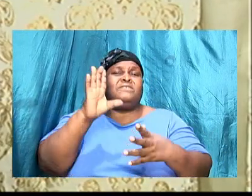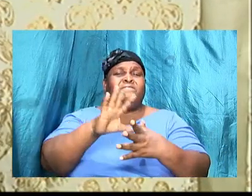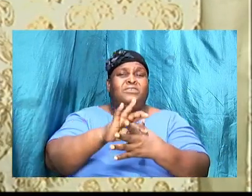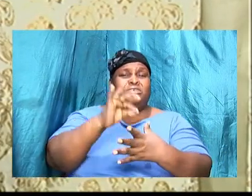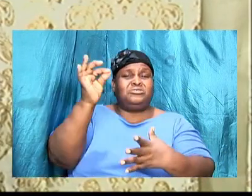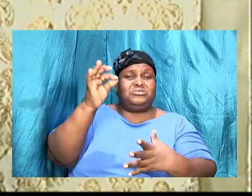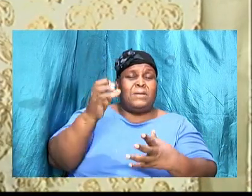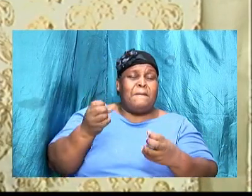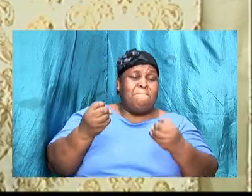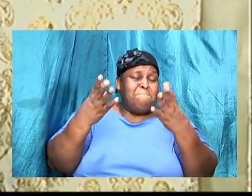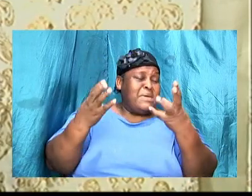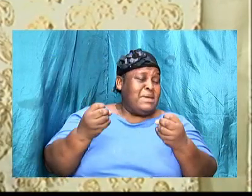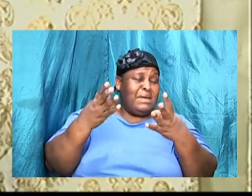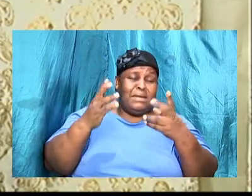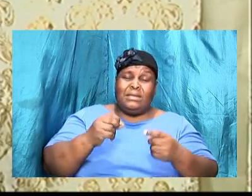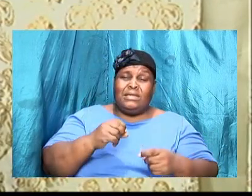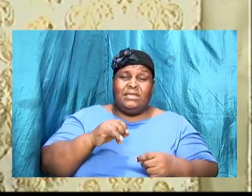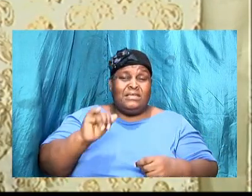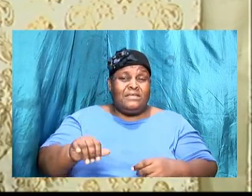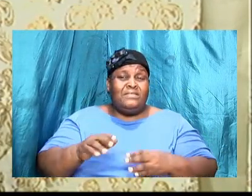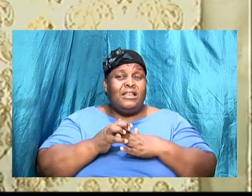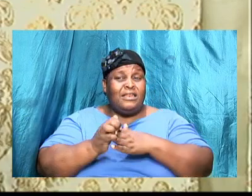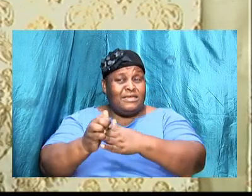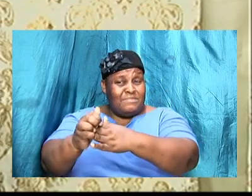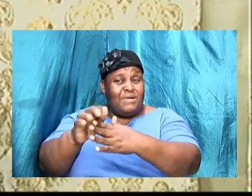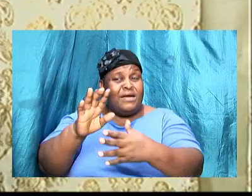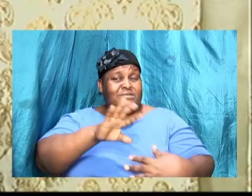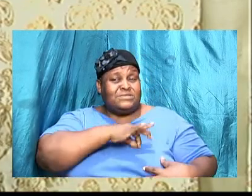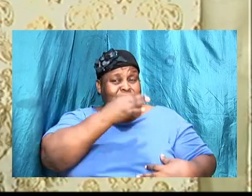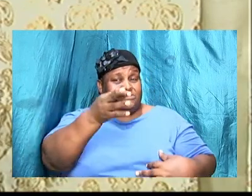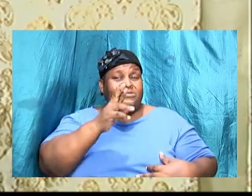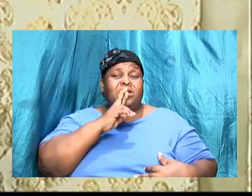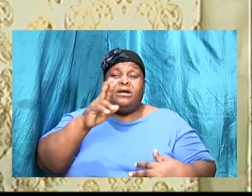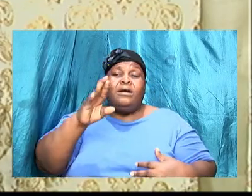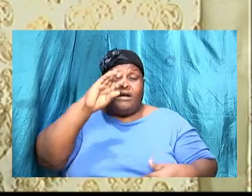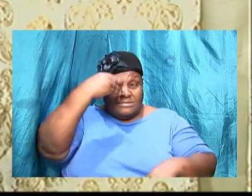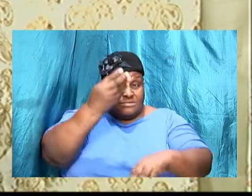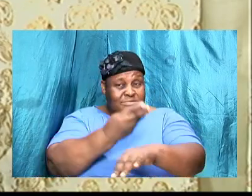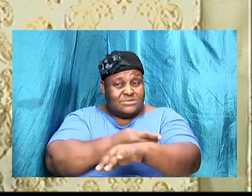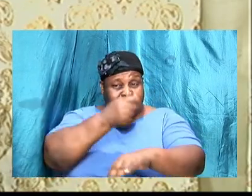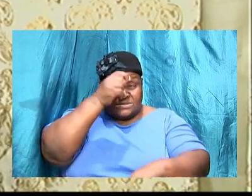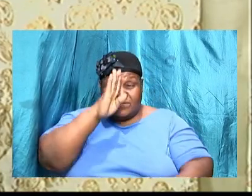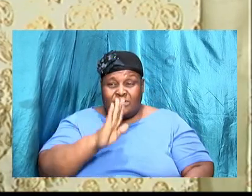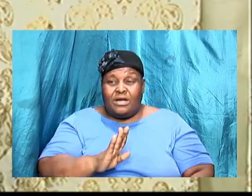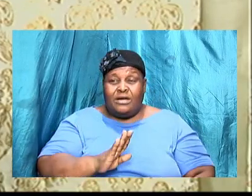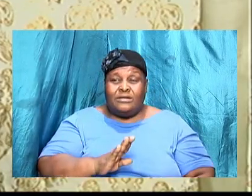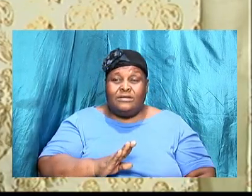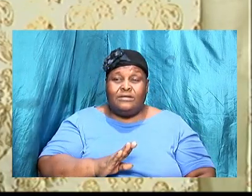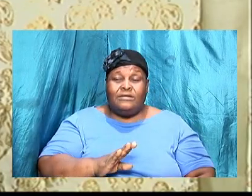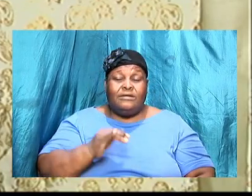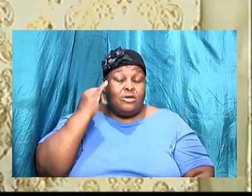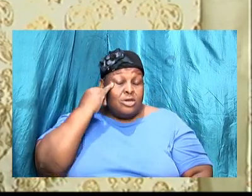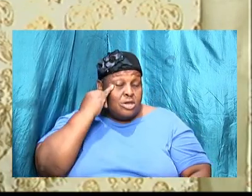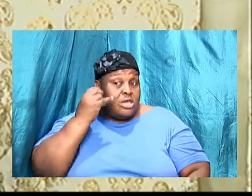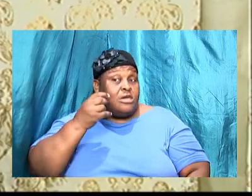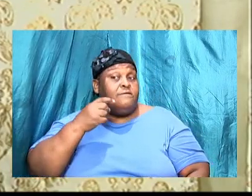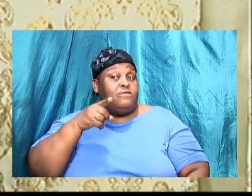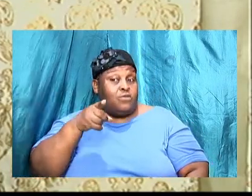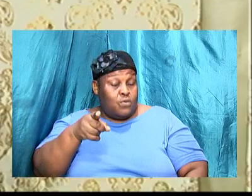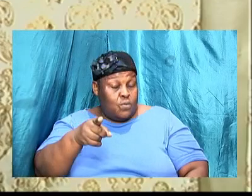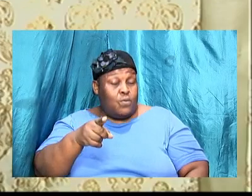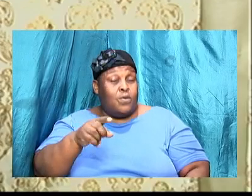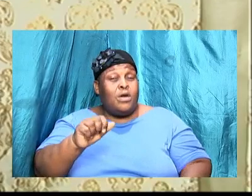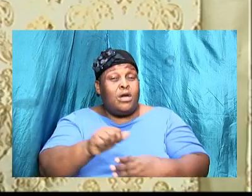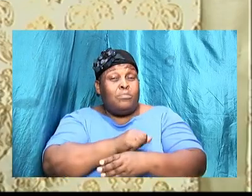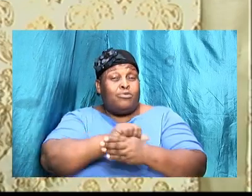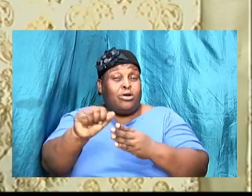led by the spirit are the sons of God if you practice to walk in the spirit do